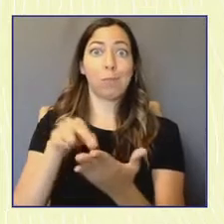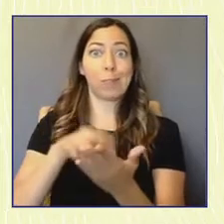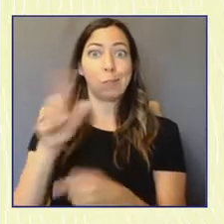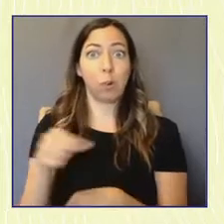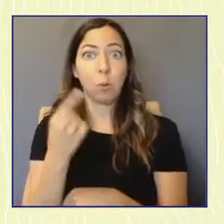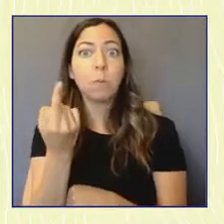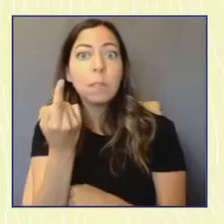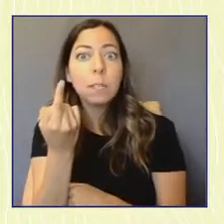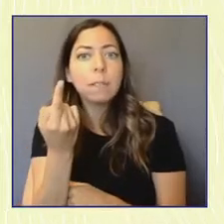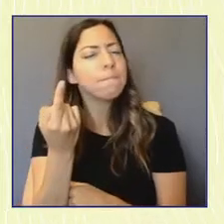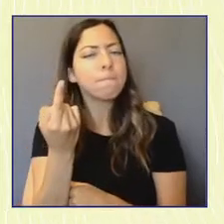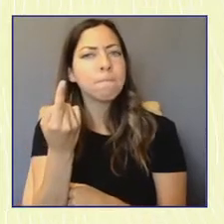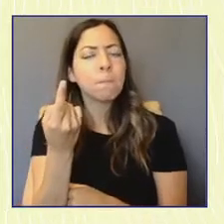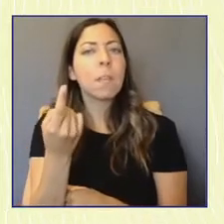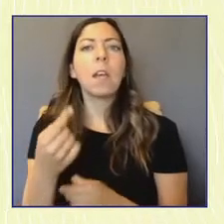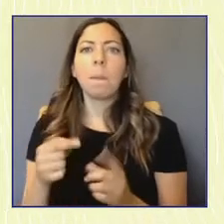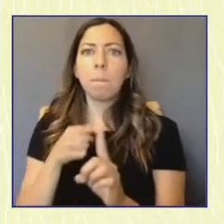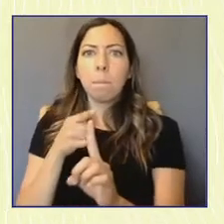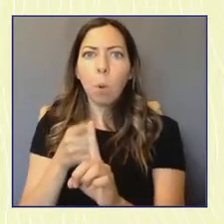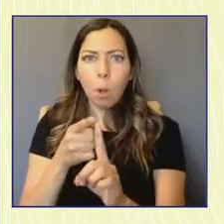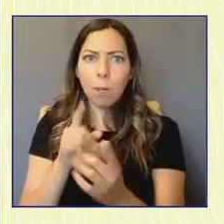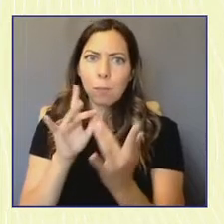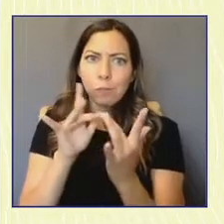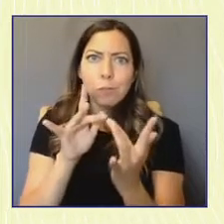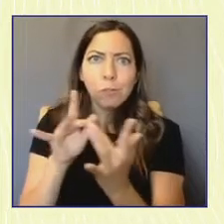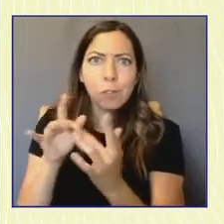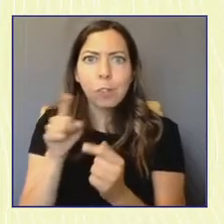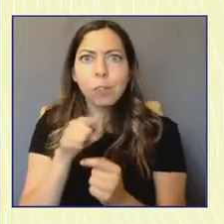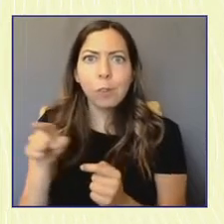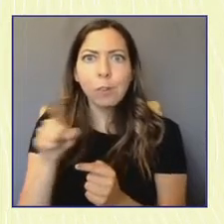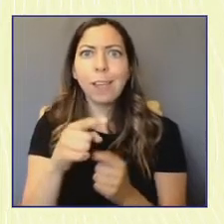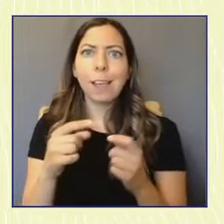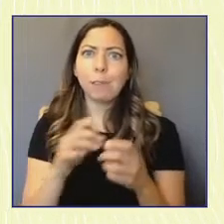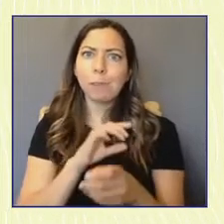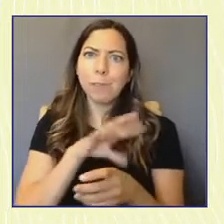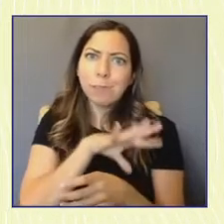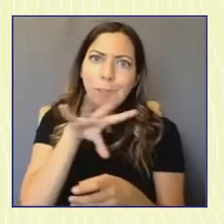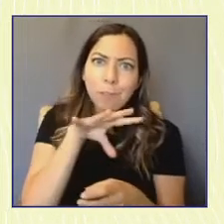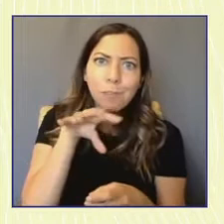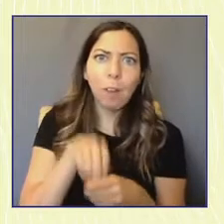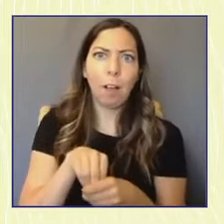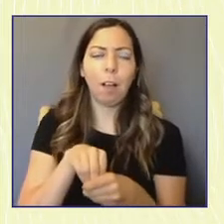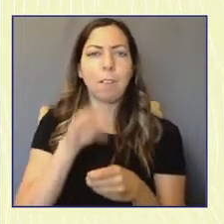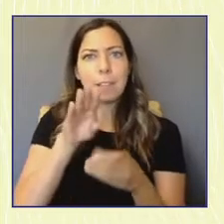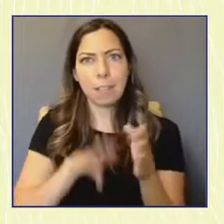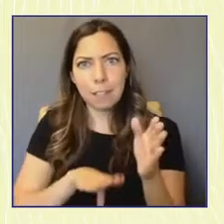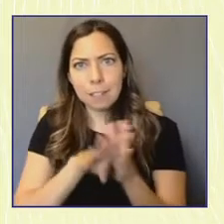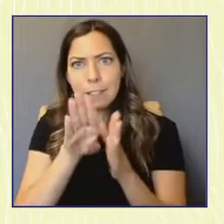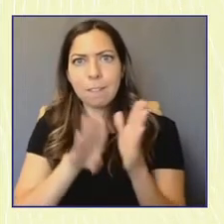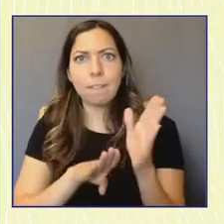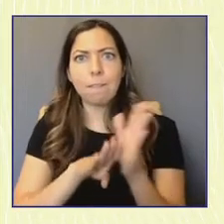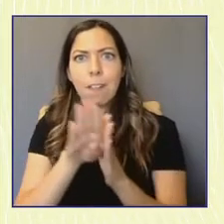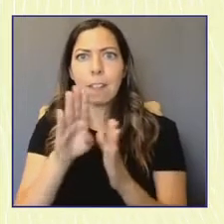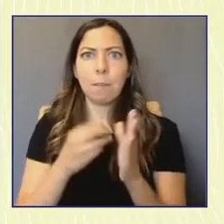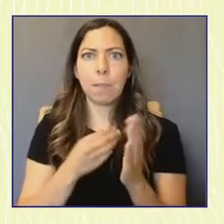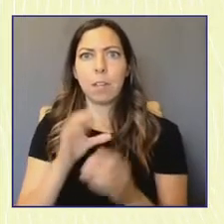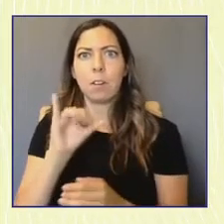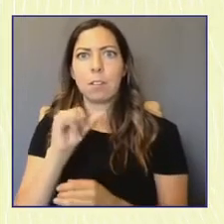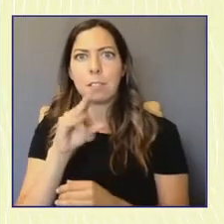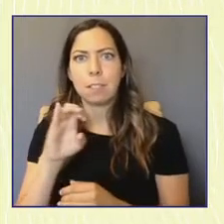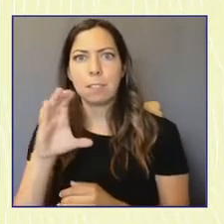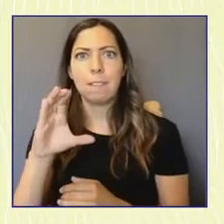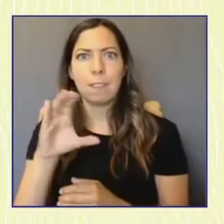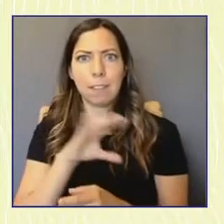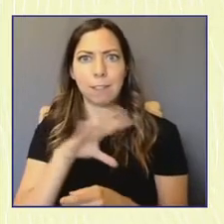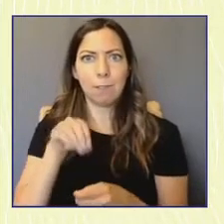about them contributing and us looking at what their civic development looks like? Deeply listening to what are the